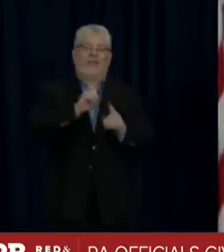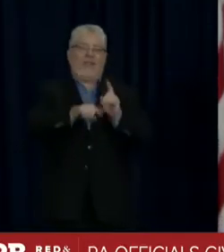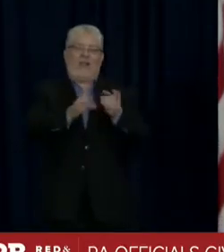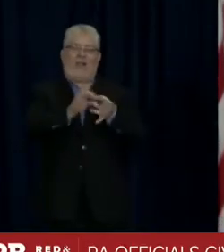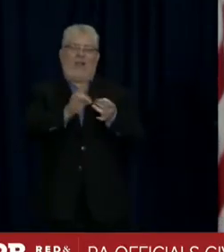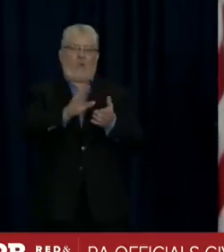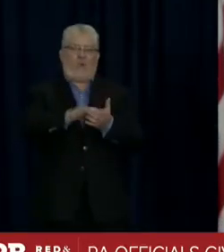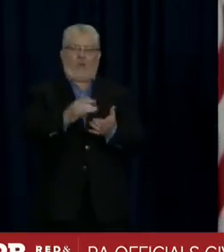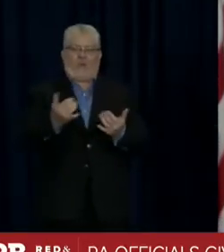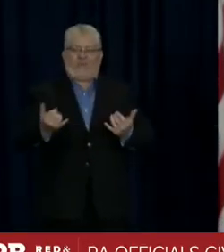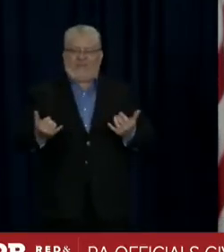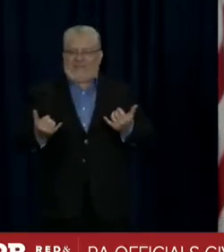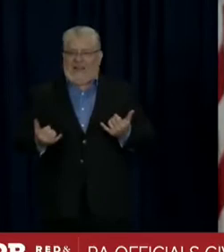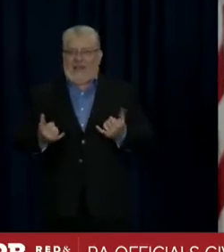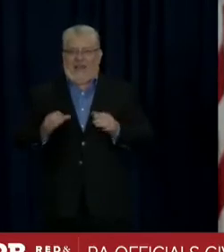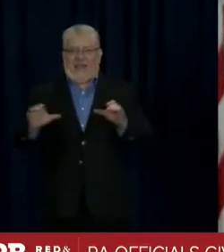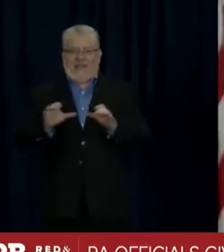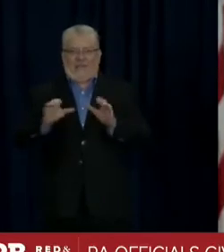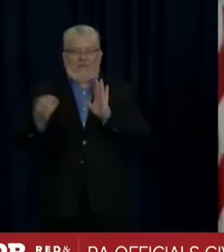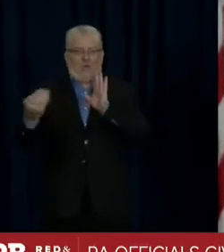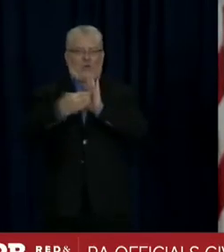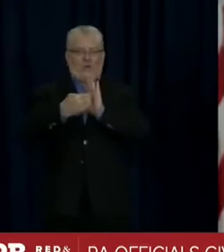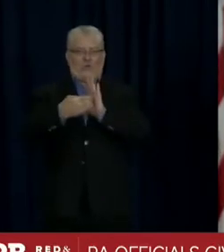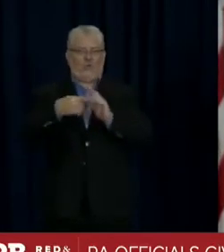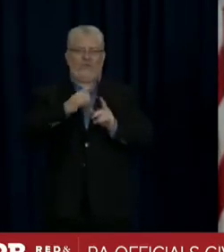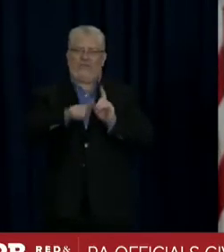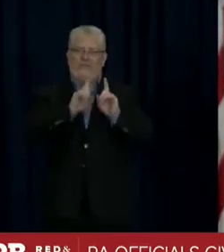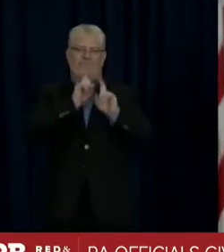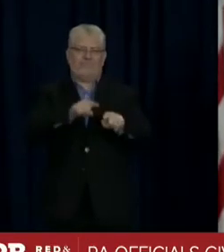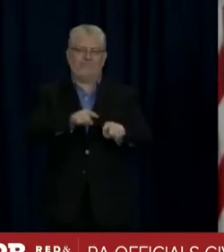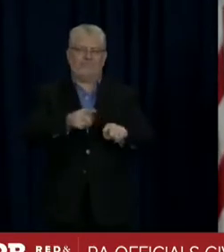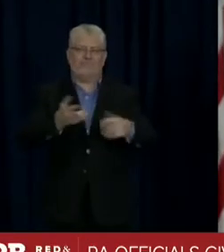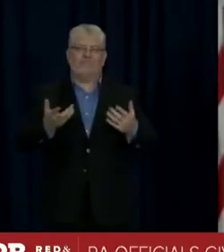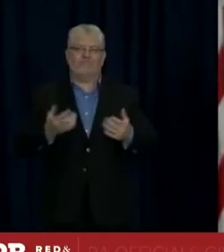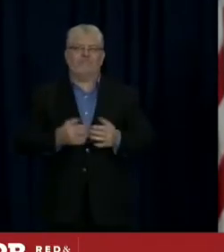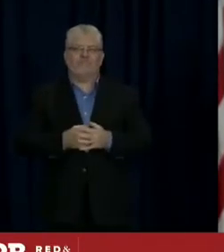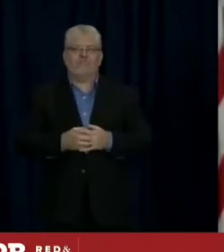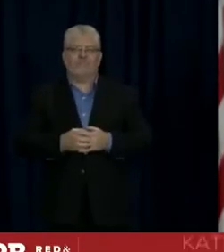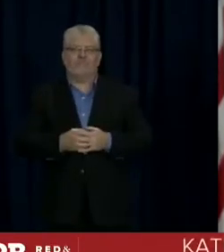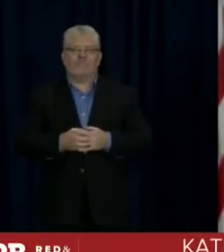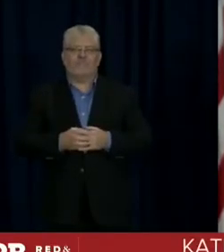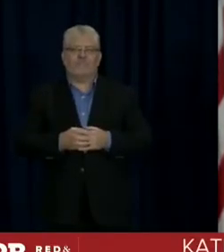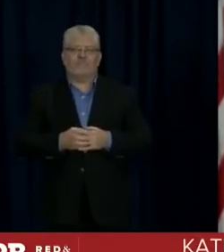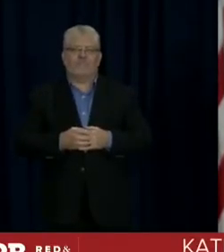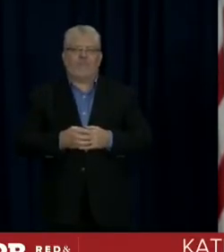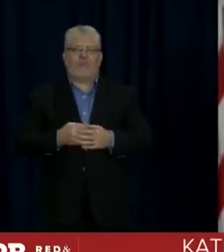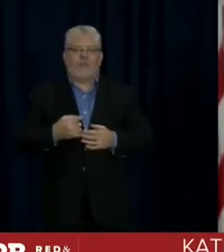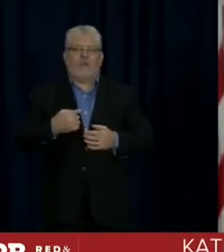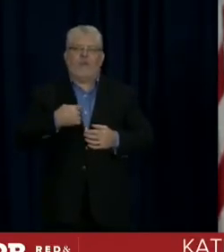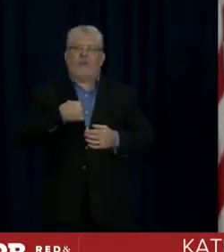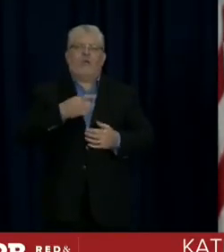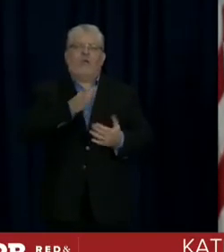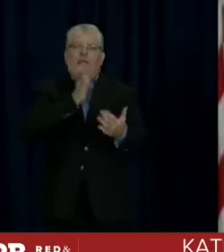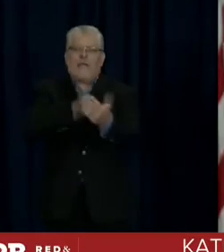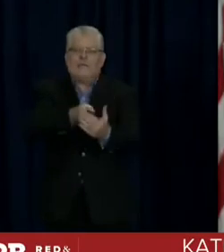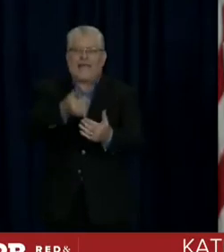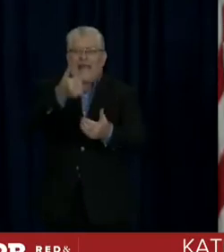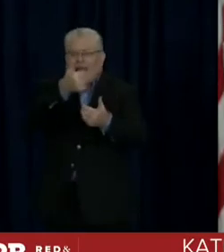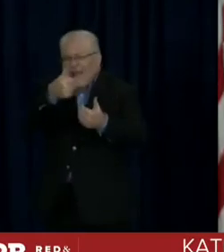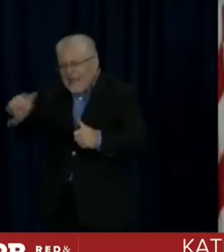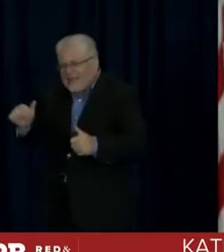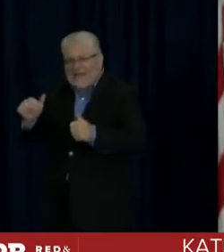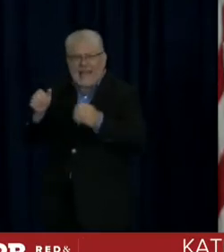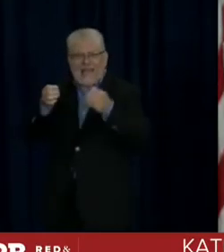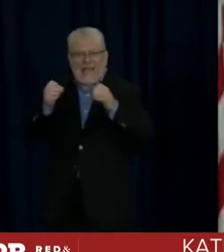I can tell you that we will oppose any effort, every effort, to at any point shut down the vote. We get to